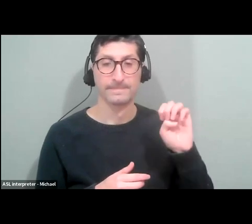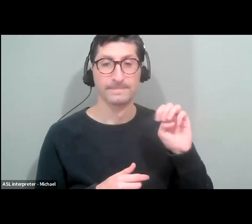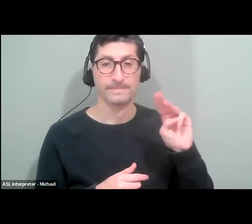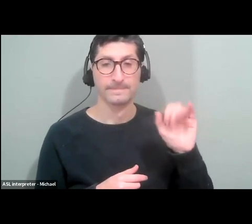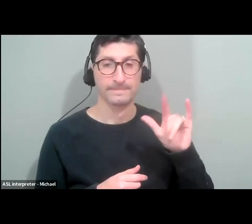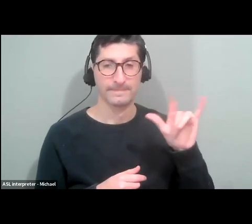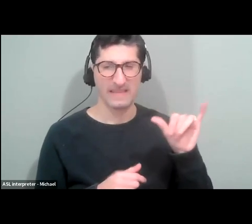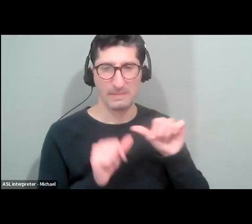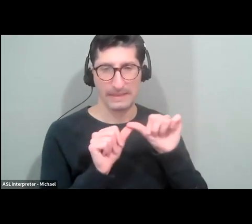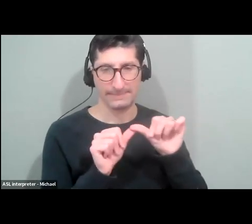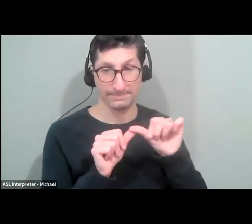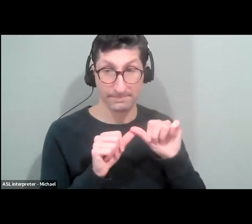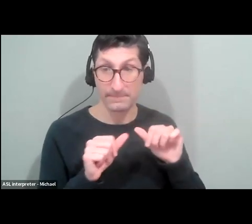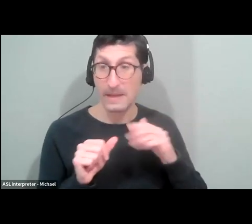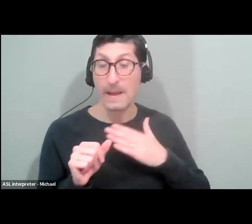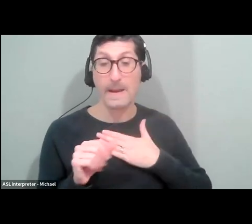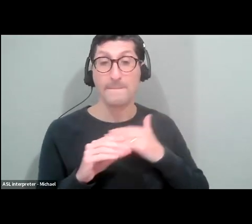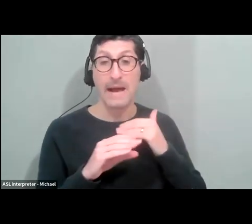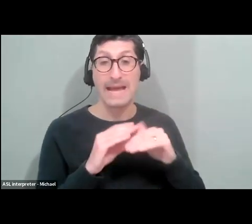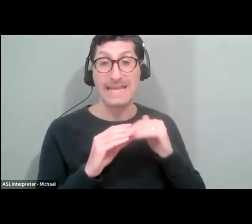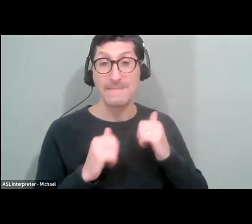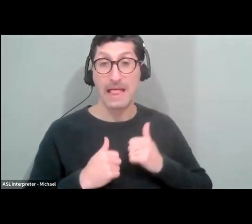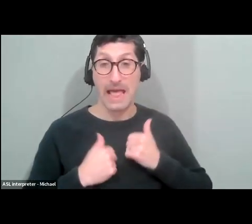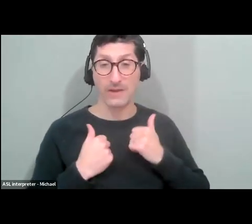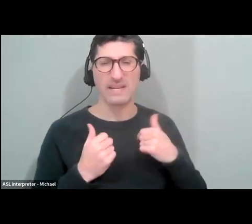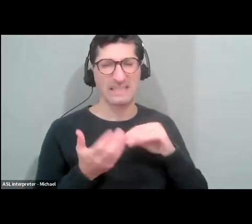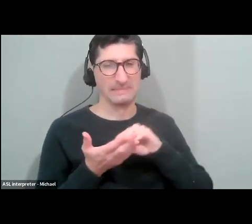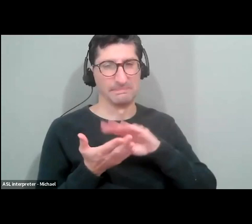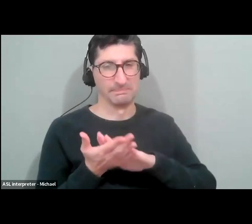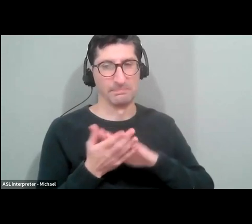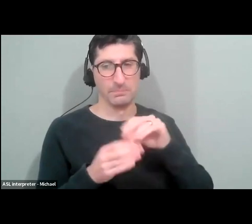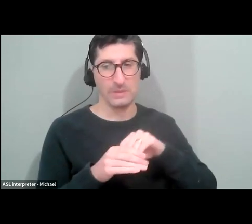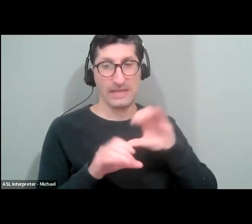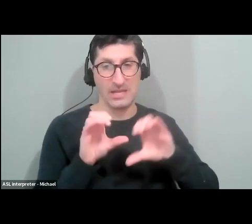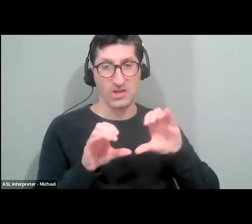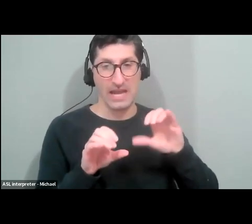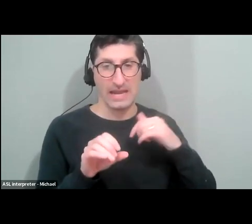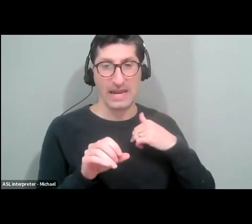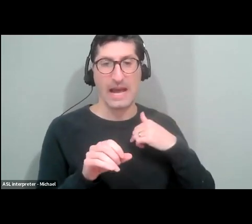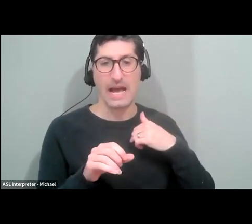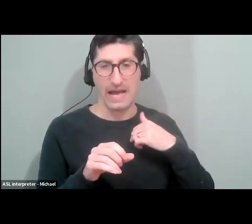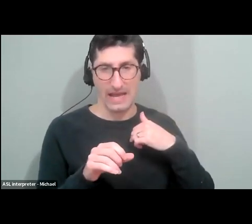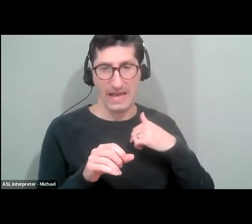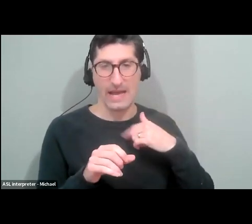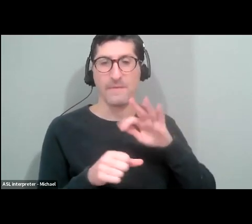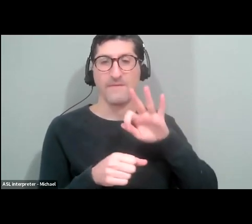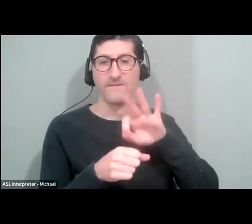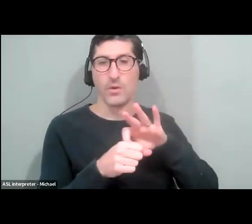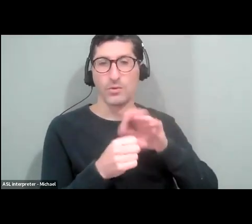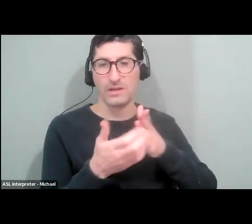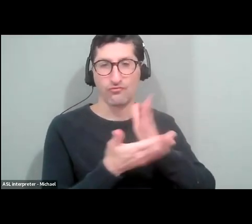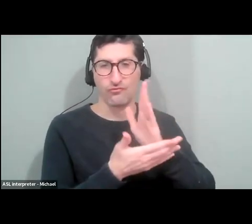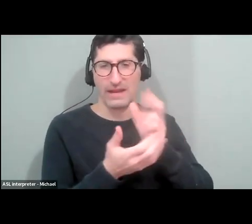anyone who needs it. I'm the voting rights advocate at disability law center and anyone who has any kind of accessible,